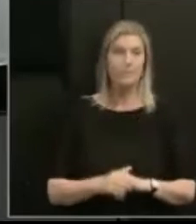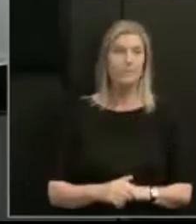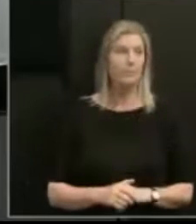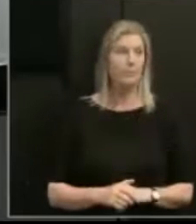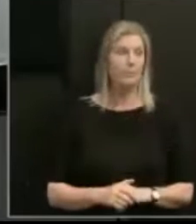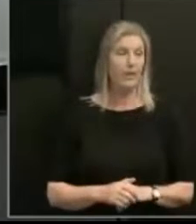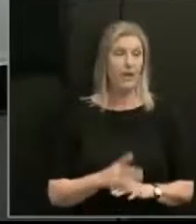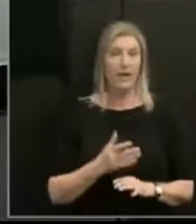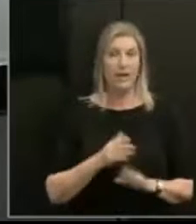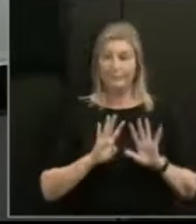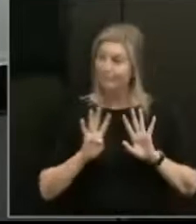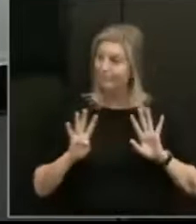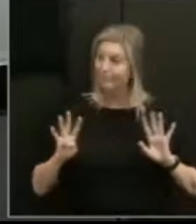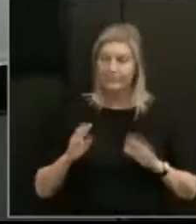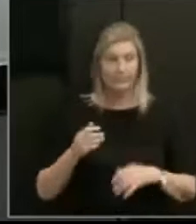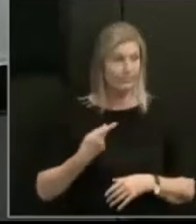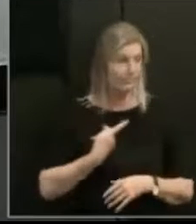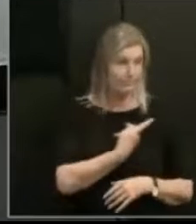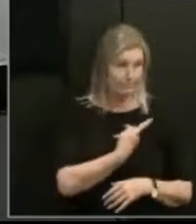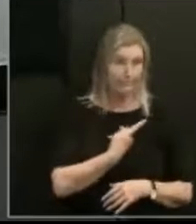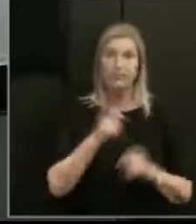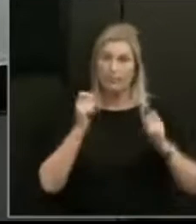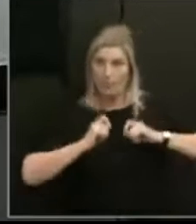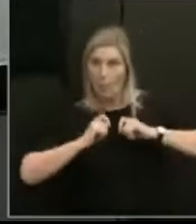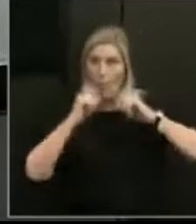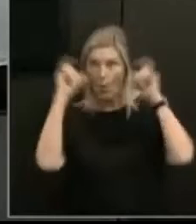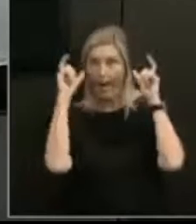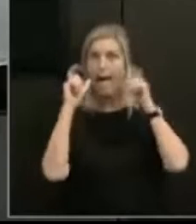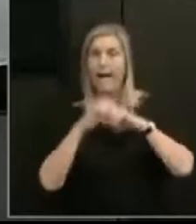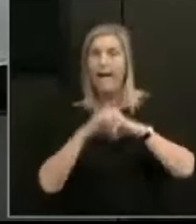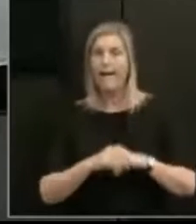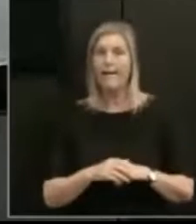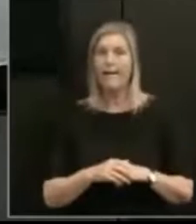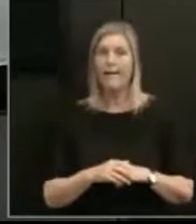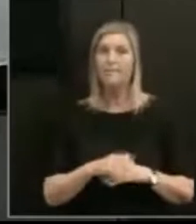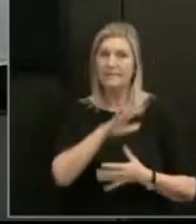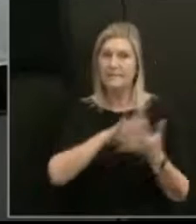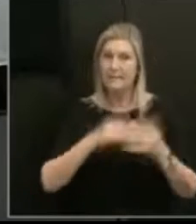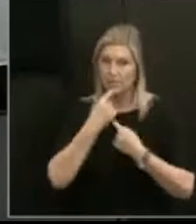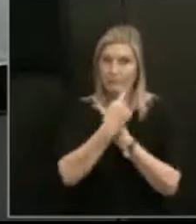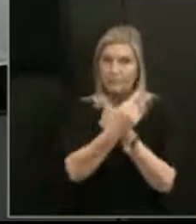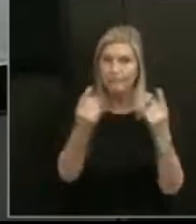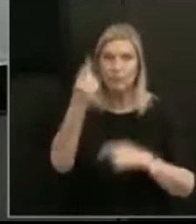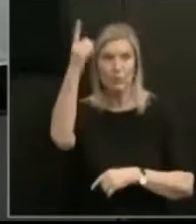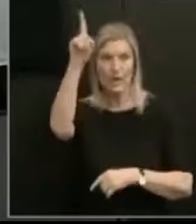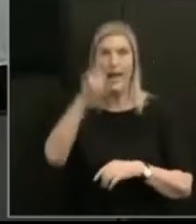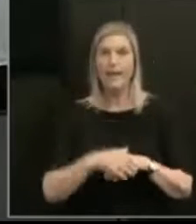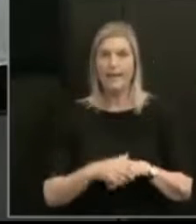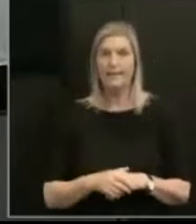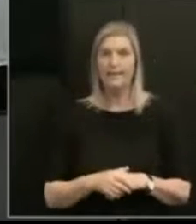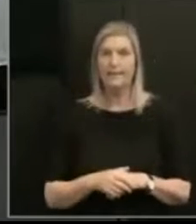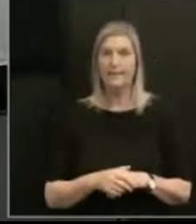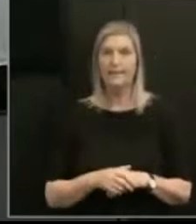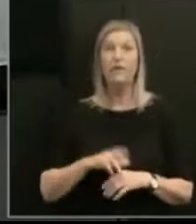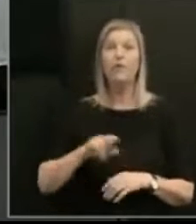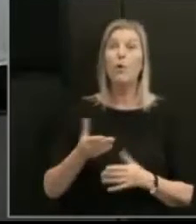and I have been made aware of the statement to be made for and on